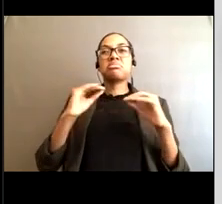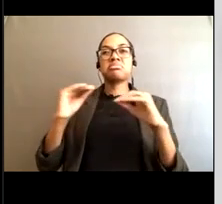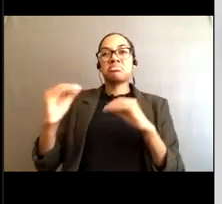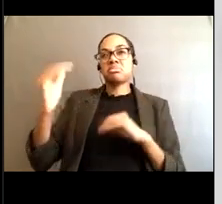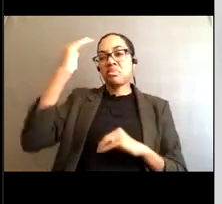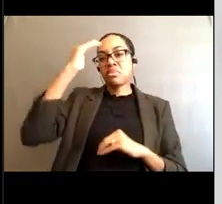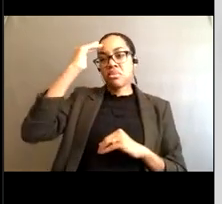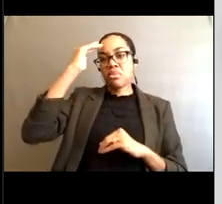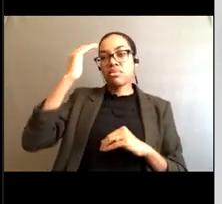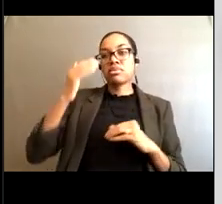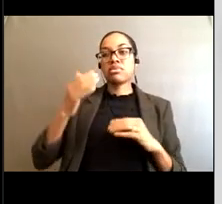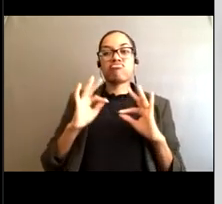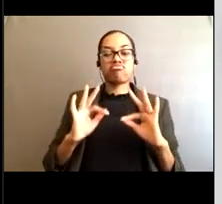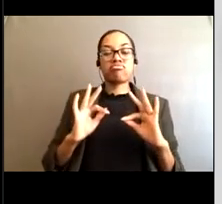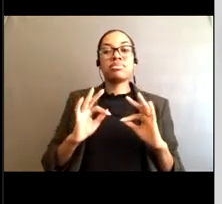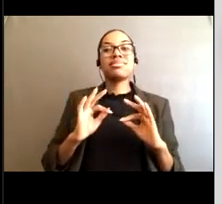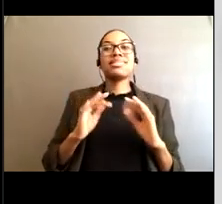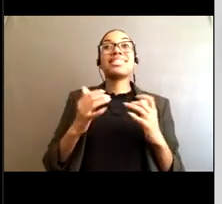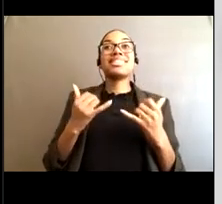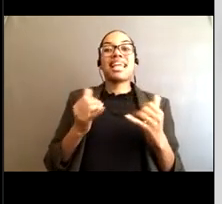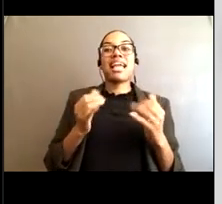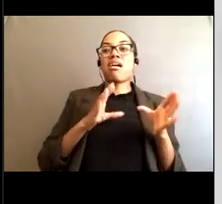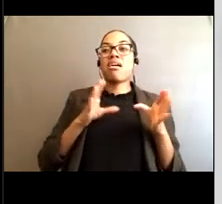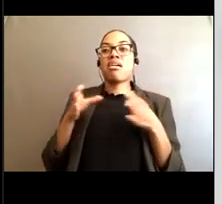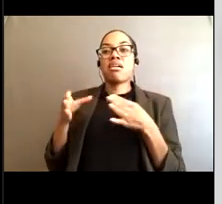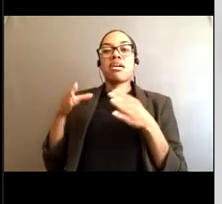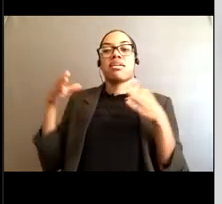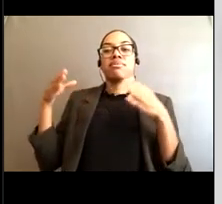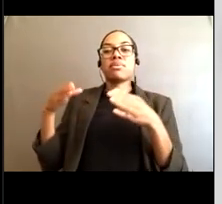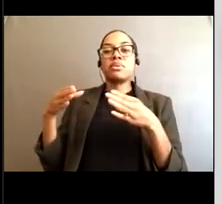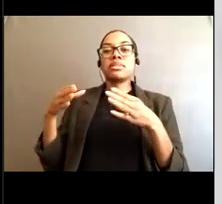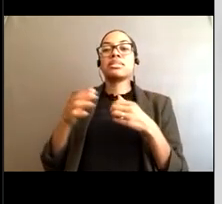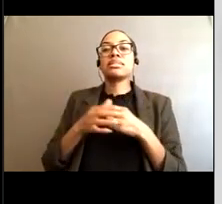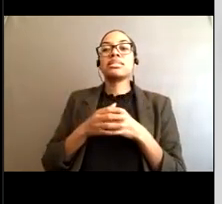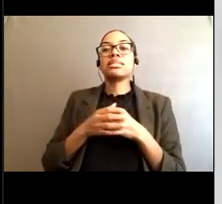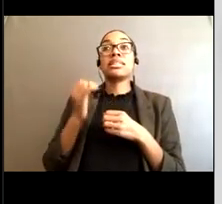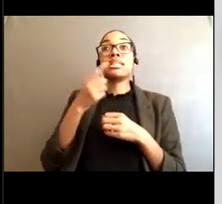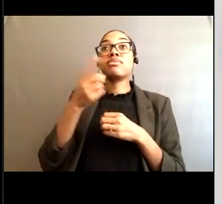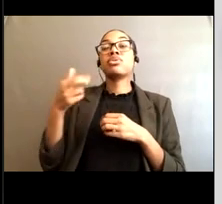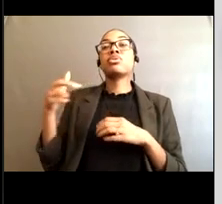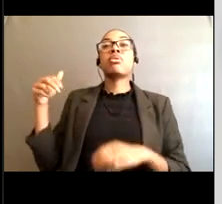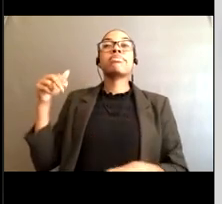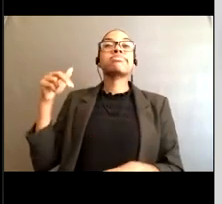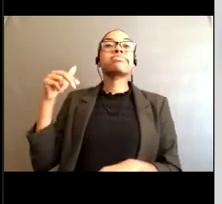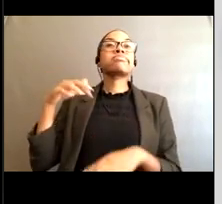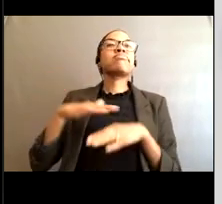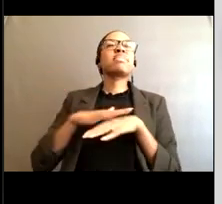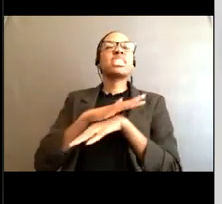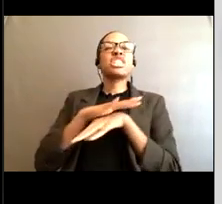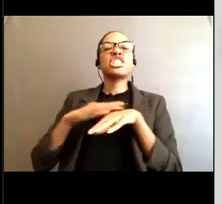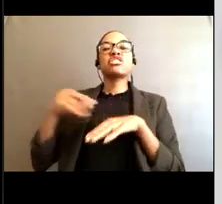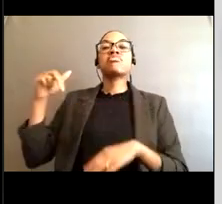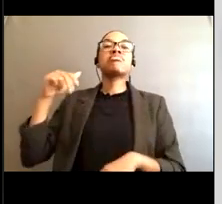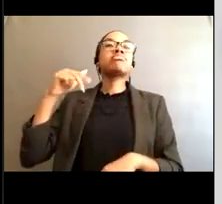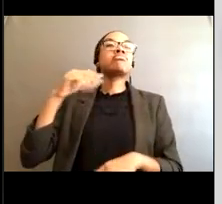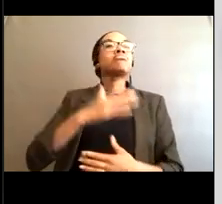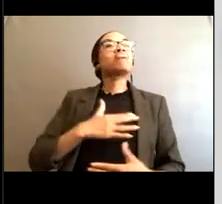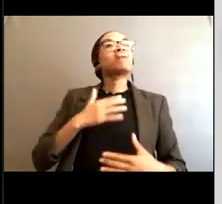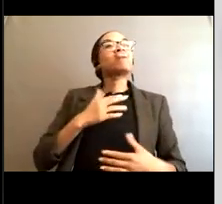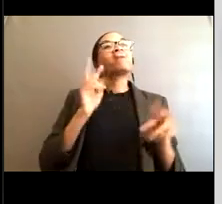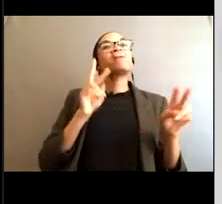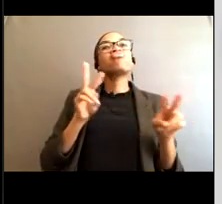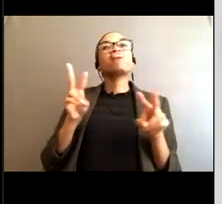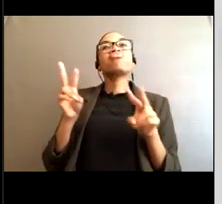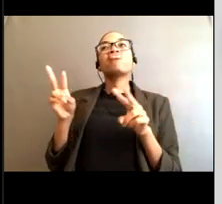how do you like what do you do if you see someone in distress when there's no lifeguards available? You know, maybe it's after hours